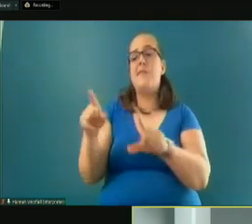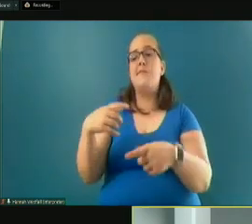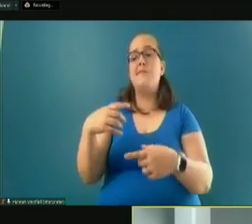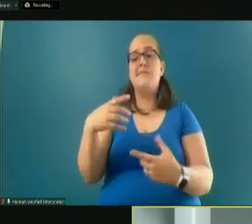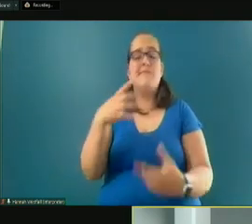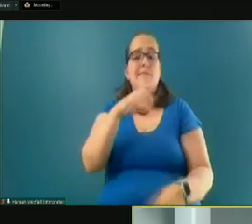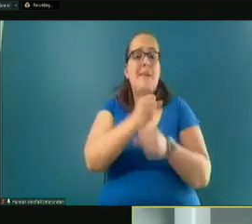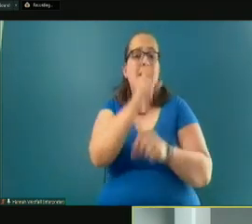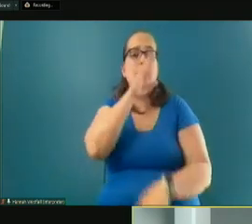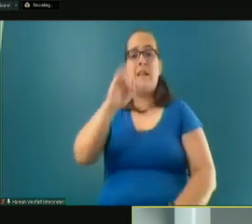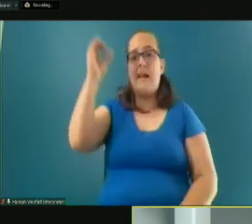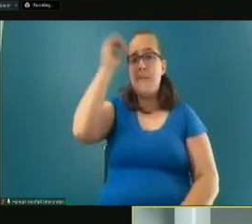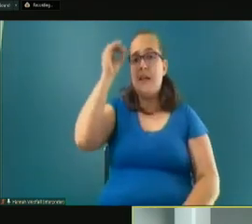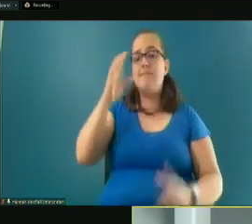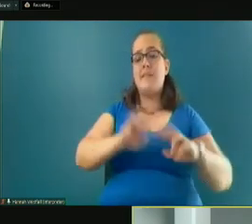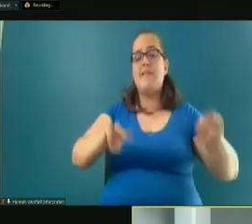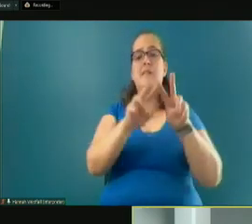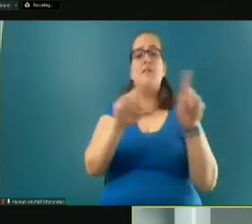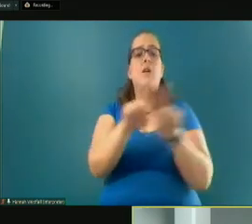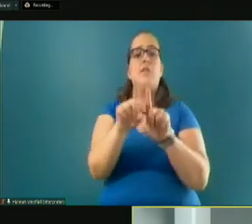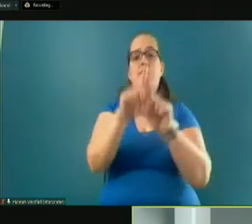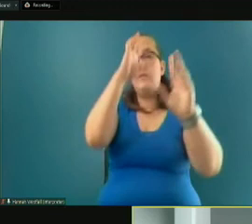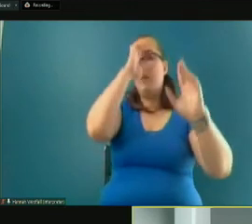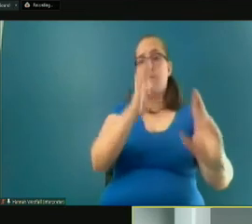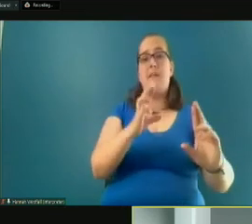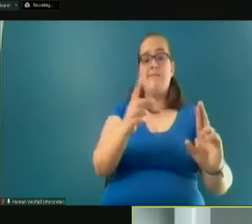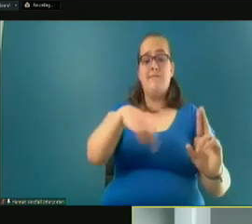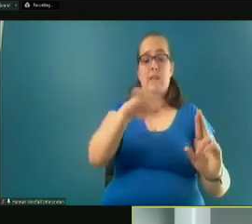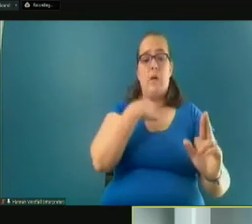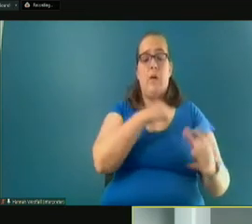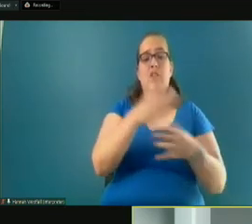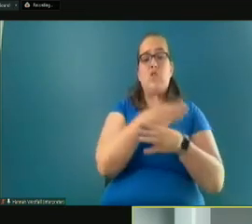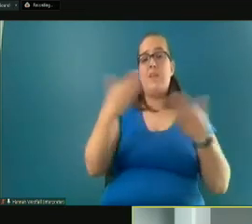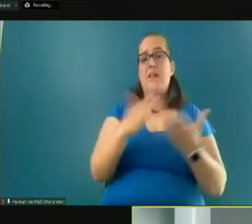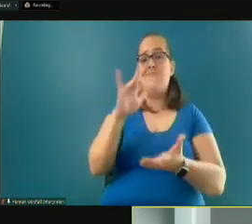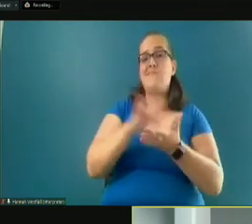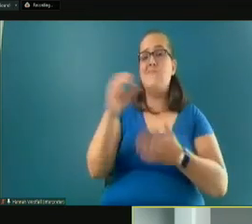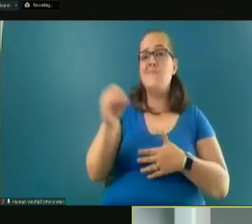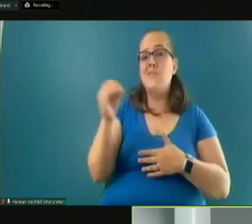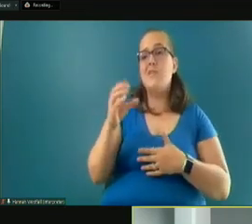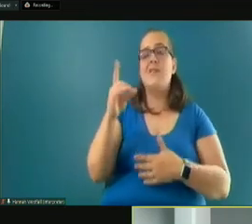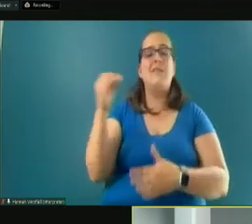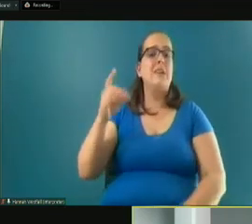those opinions and values also respect those that we share here in Central Oregon and in Deschutes County.